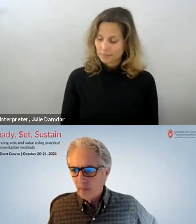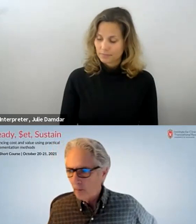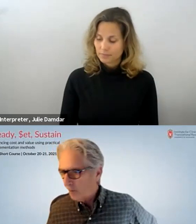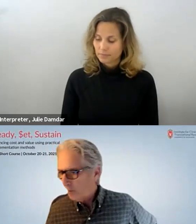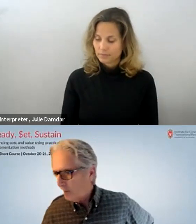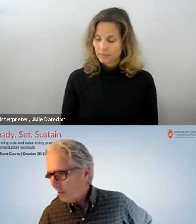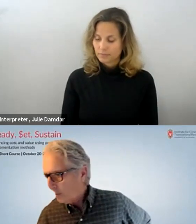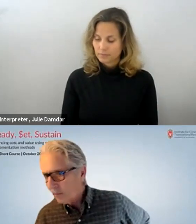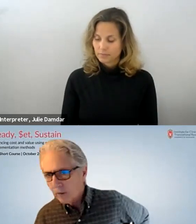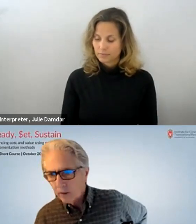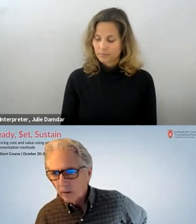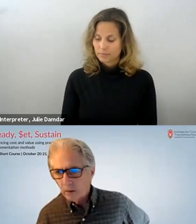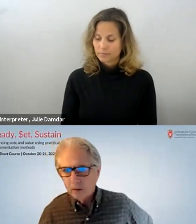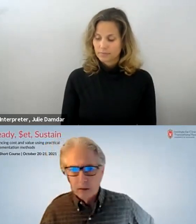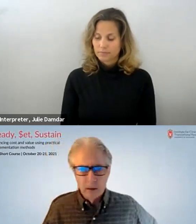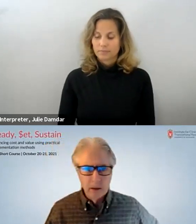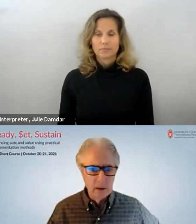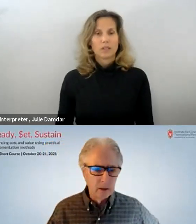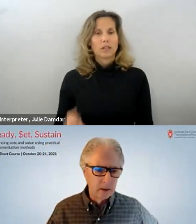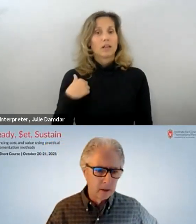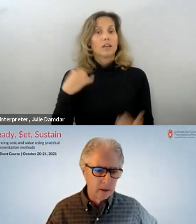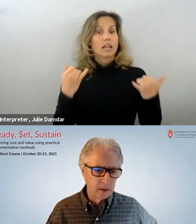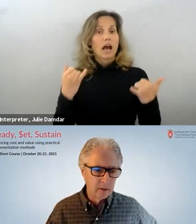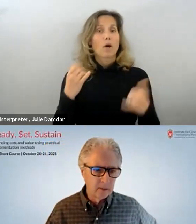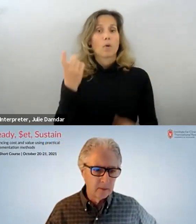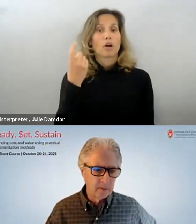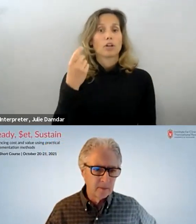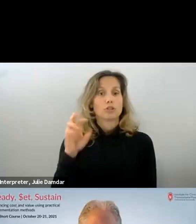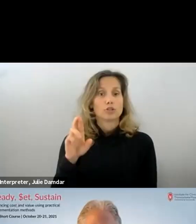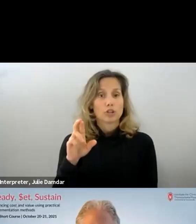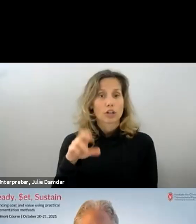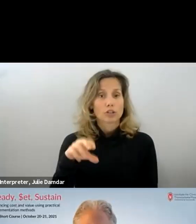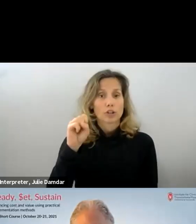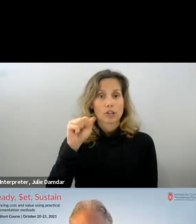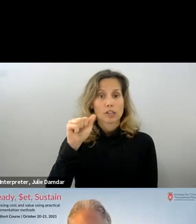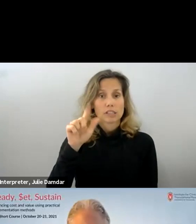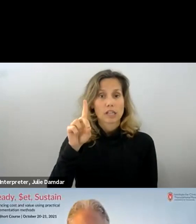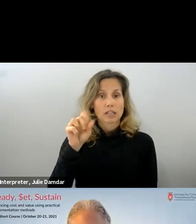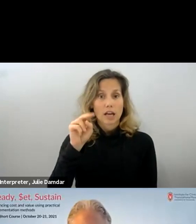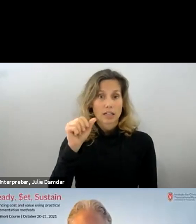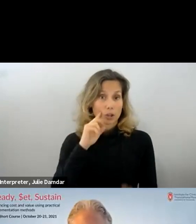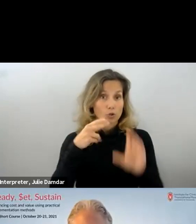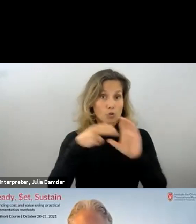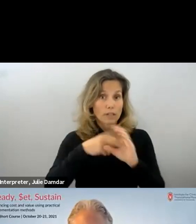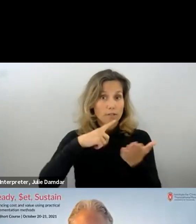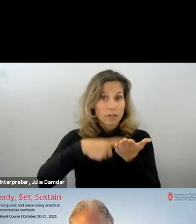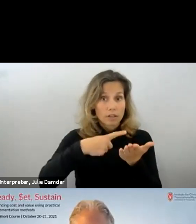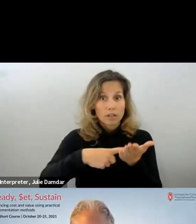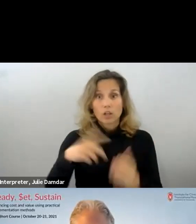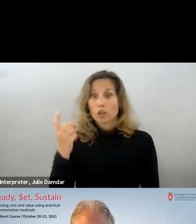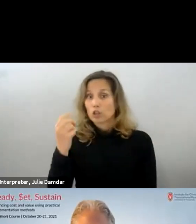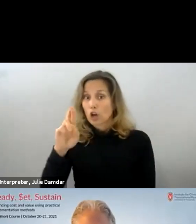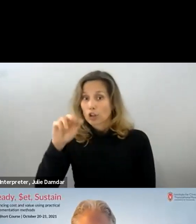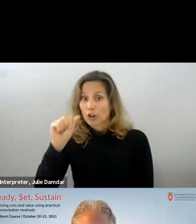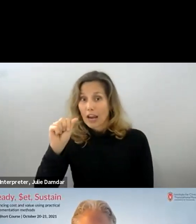We have Dr. Ahrens and Dr. Saldana as discussants, but we found yesterday that there were so many interesting